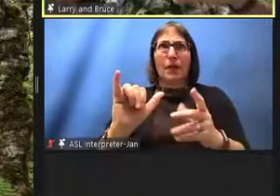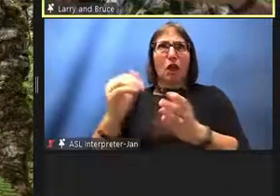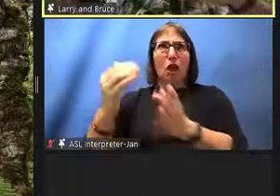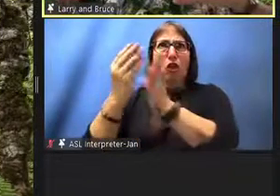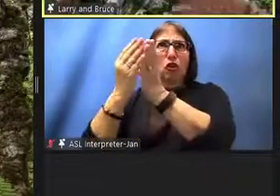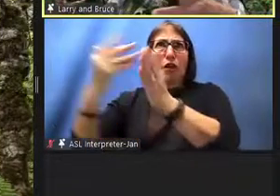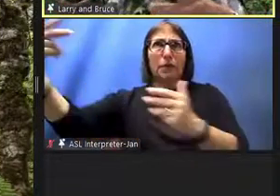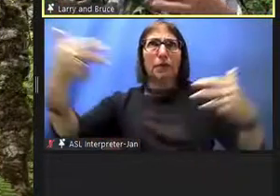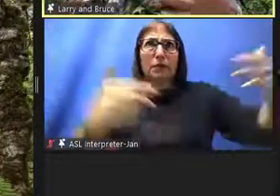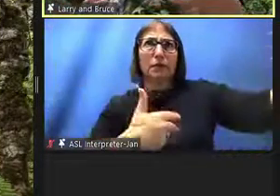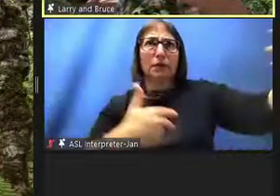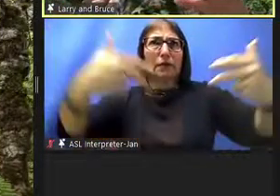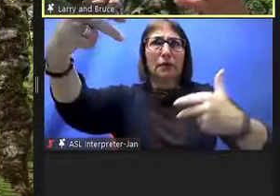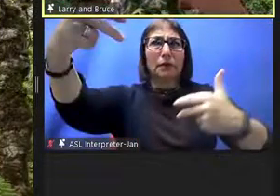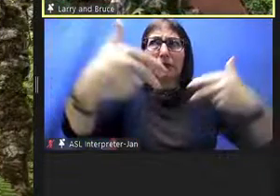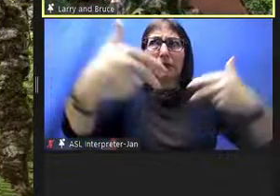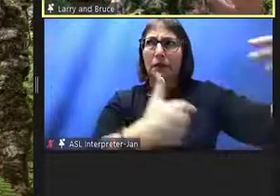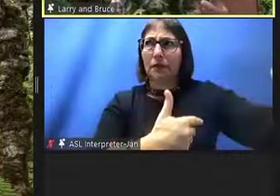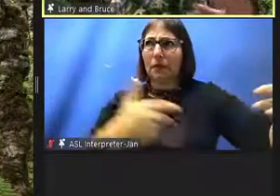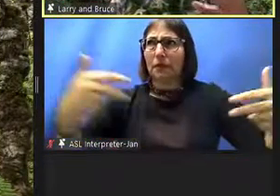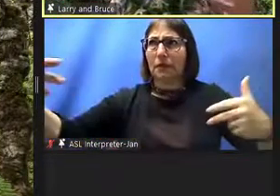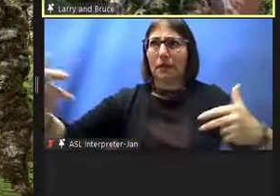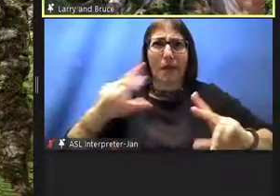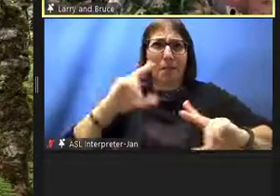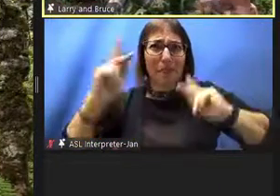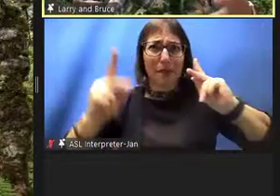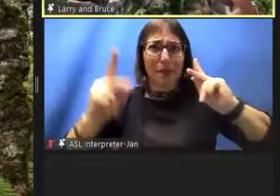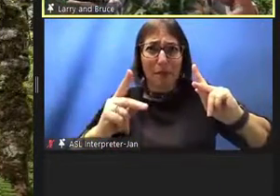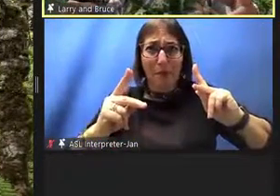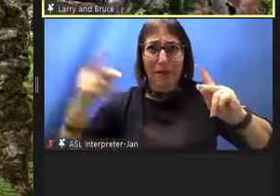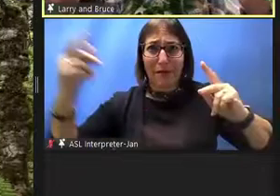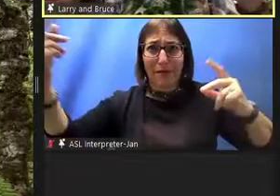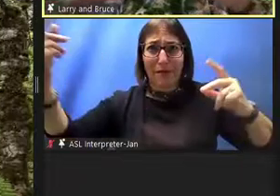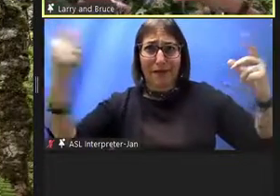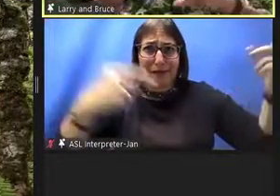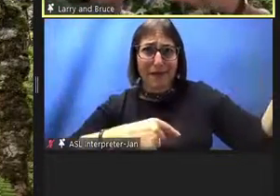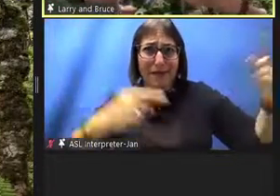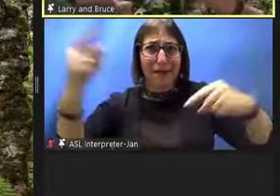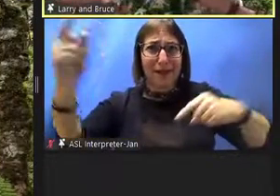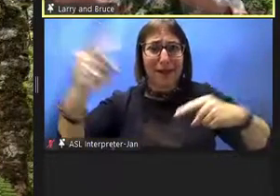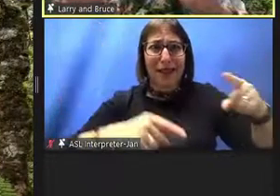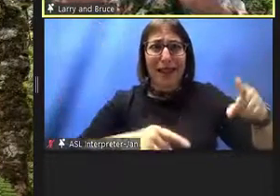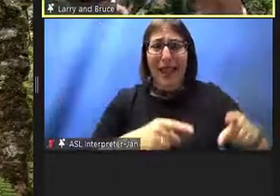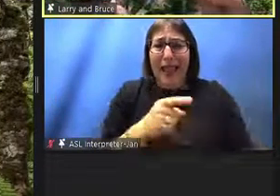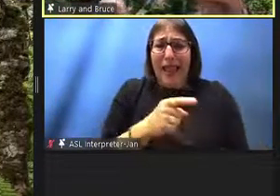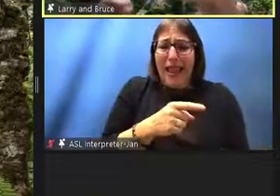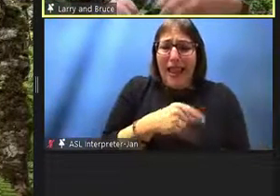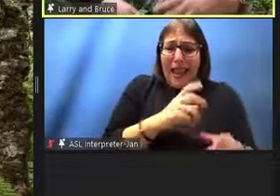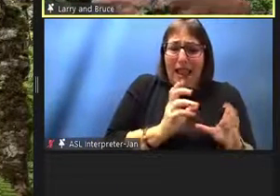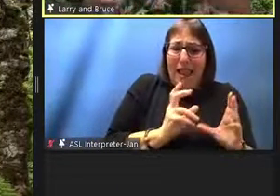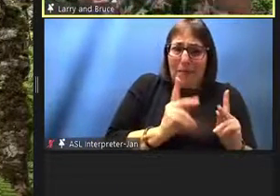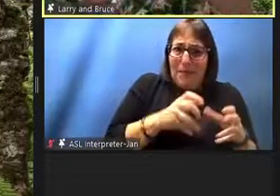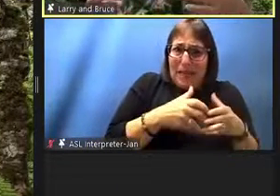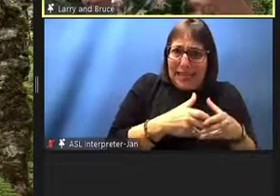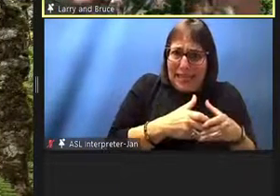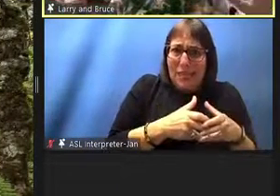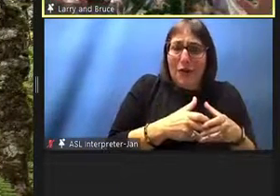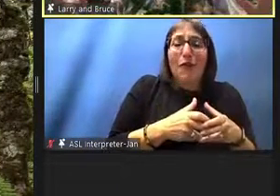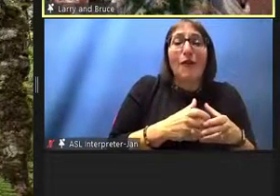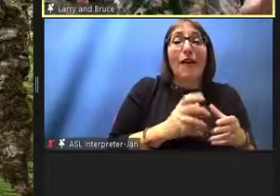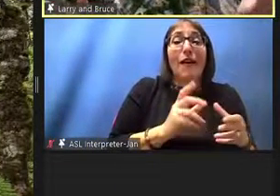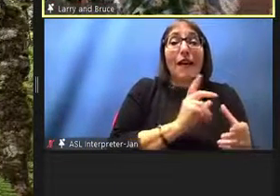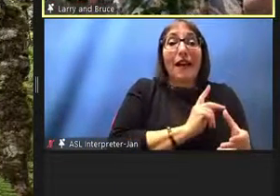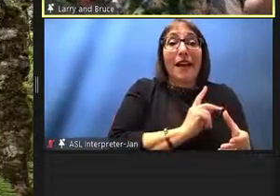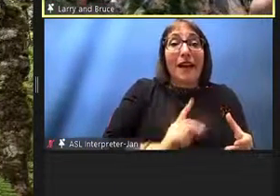coming in and many times taking advantage of our people as our people were confronting new ways and